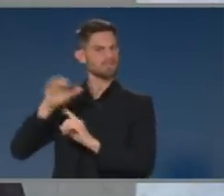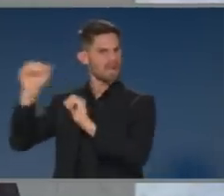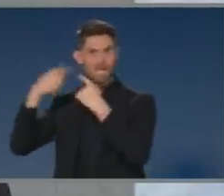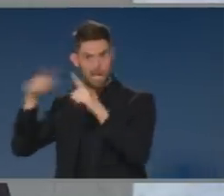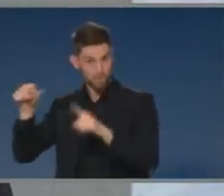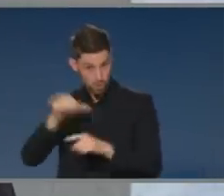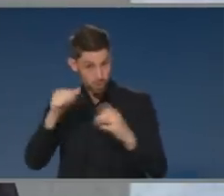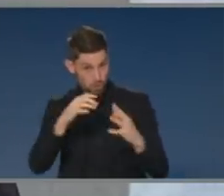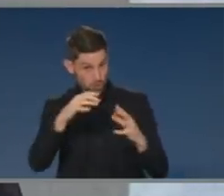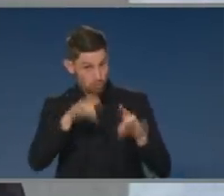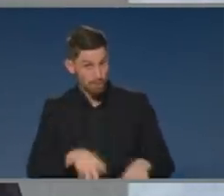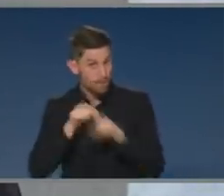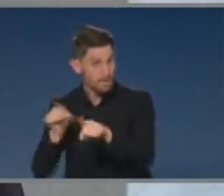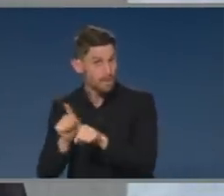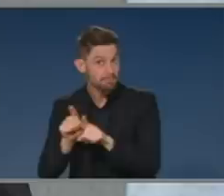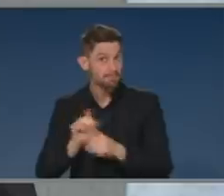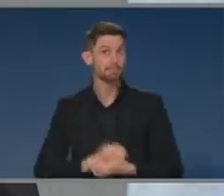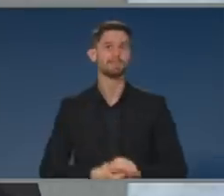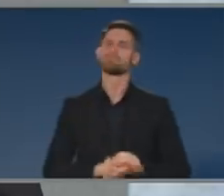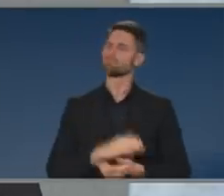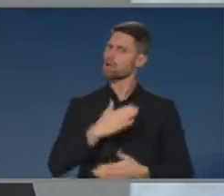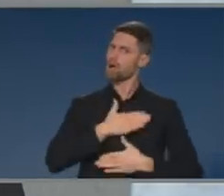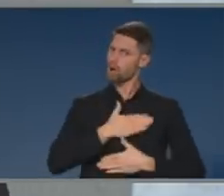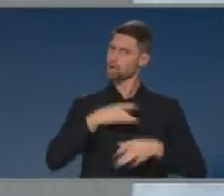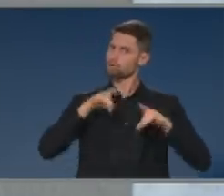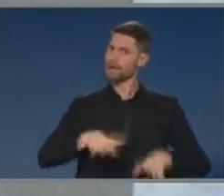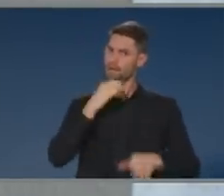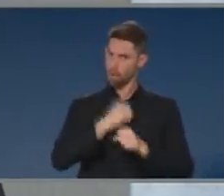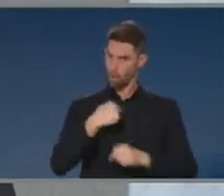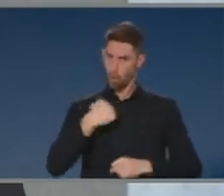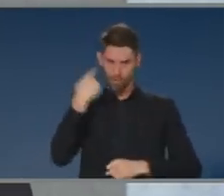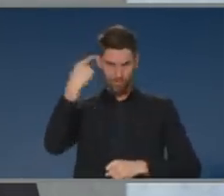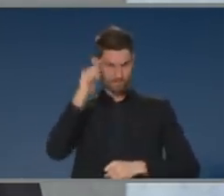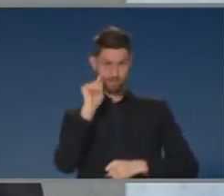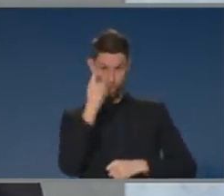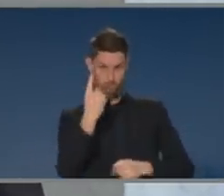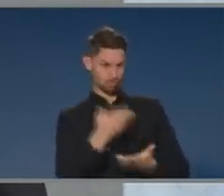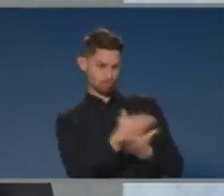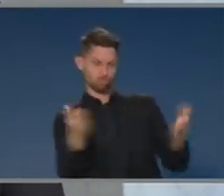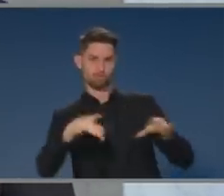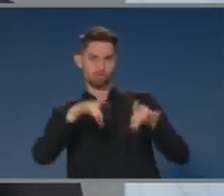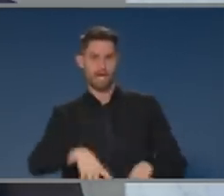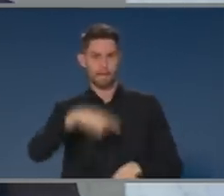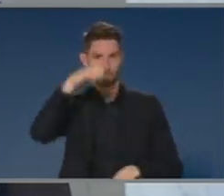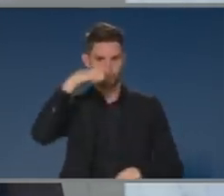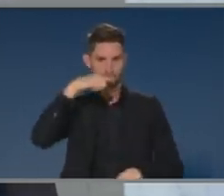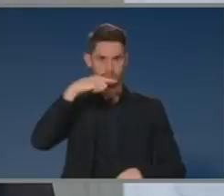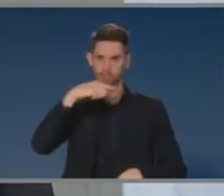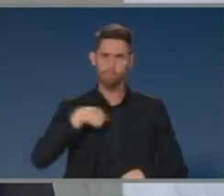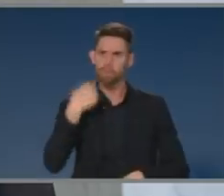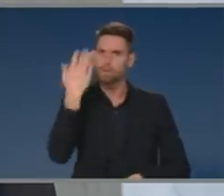prioritise Australian jobs and always have. And one of the ways we've always done that is we've always had an outward look